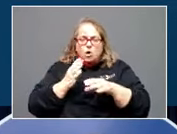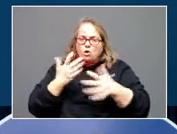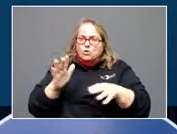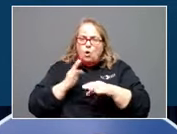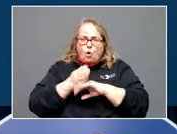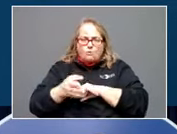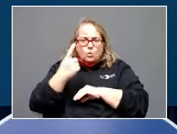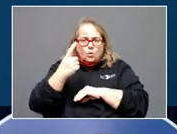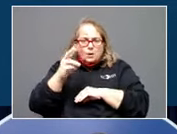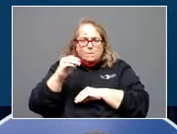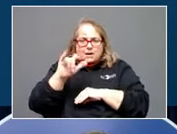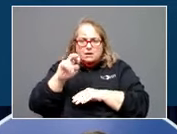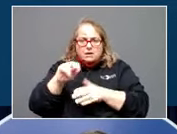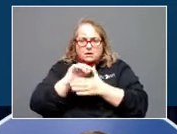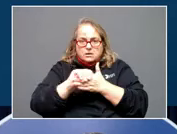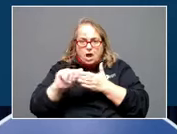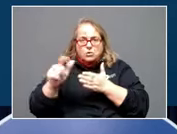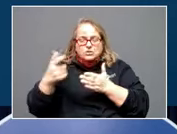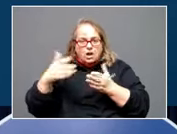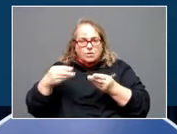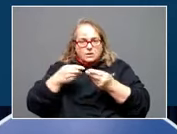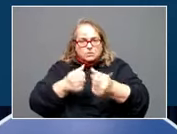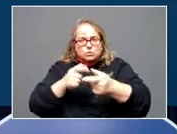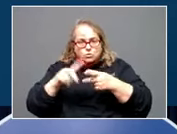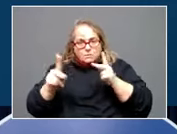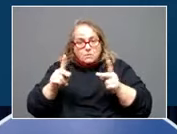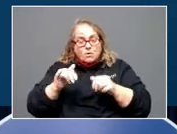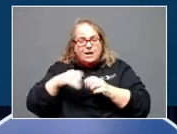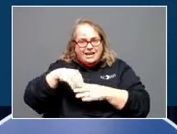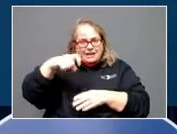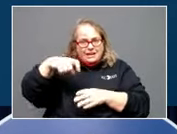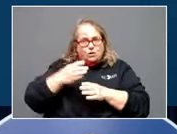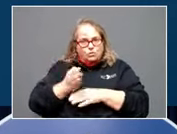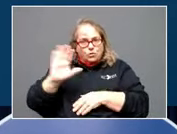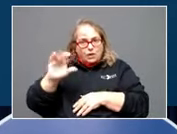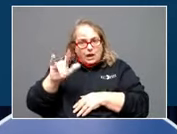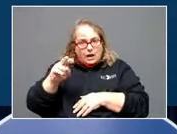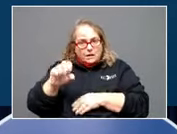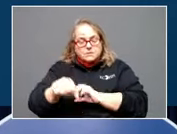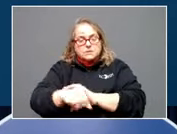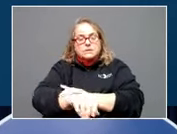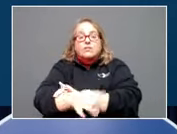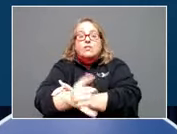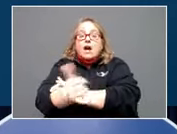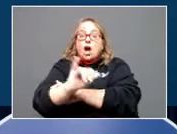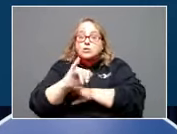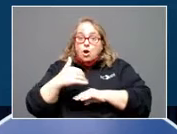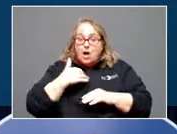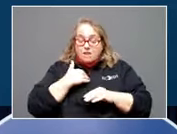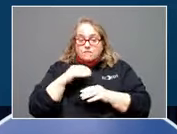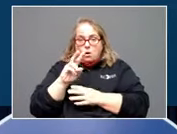they've been able to get out to people in need through their claims. They also have mobile registration centers.